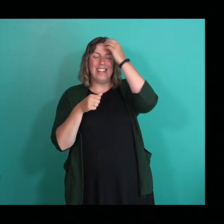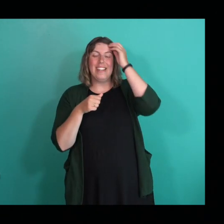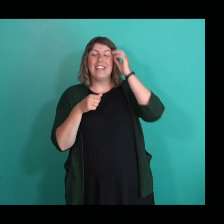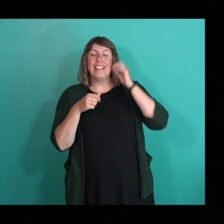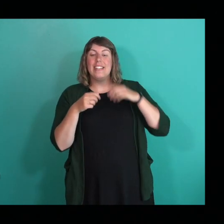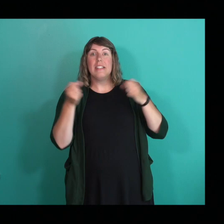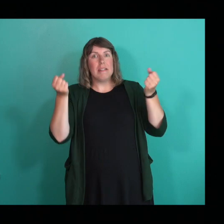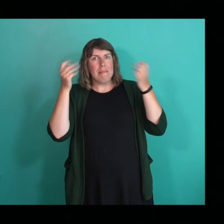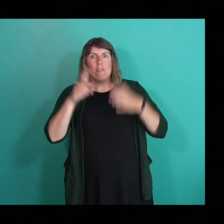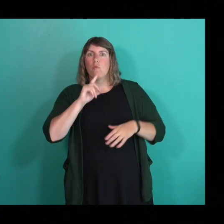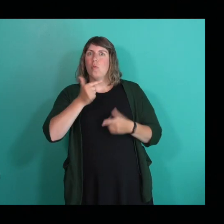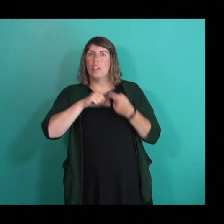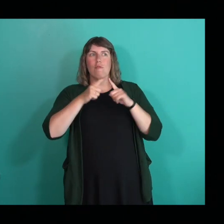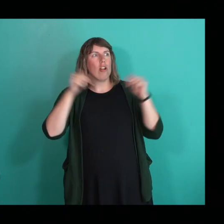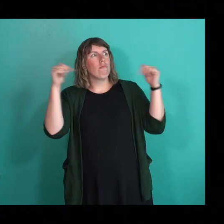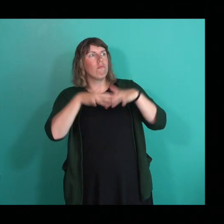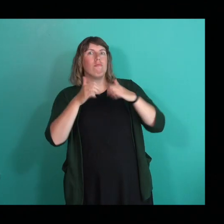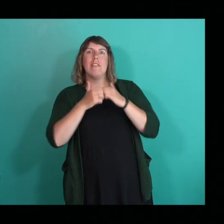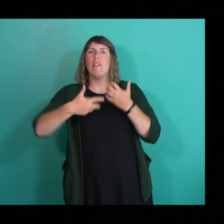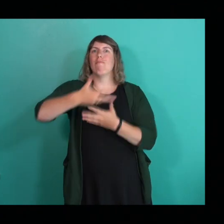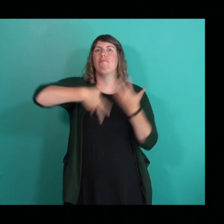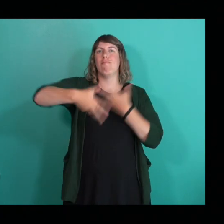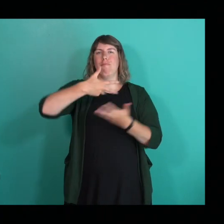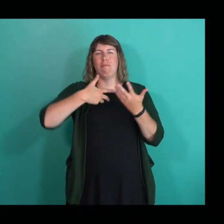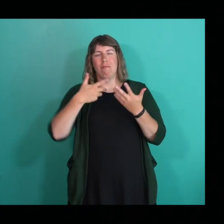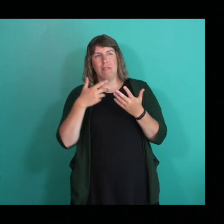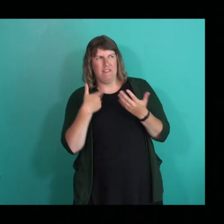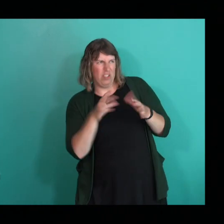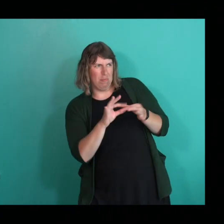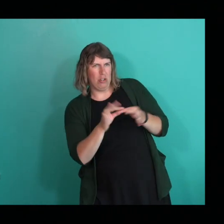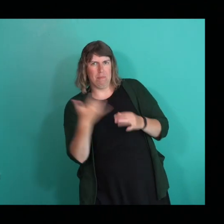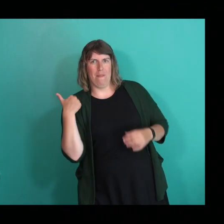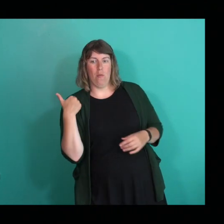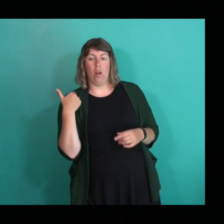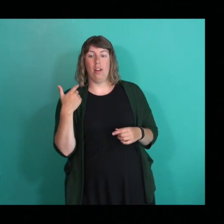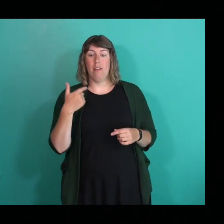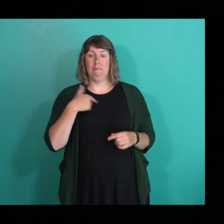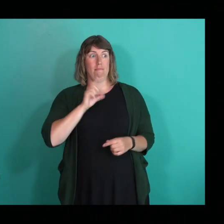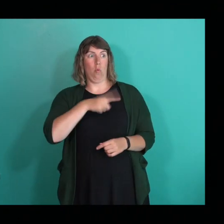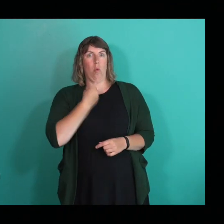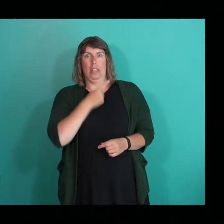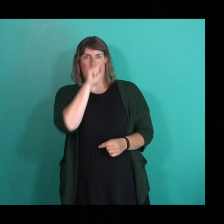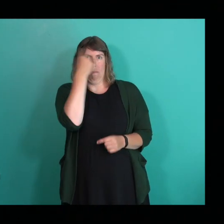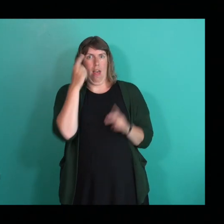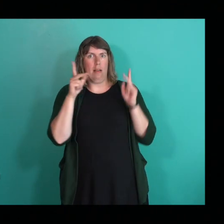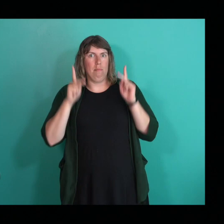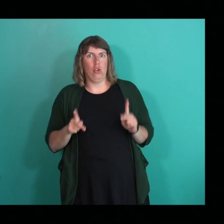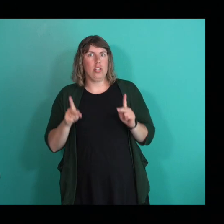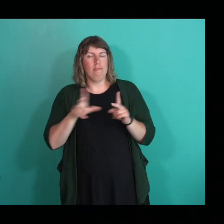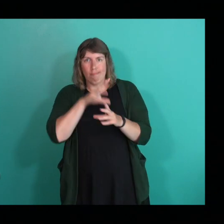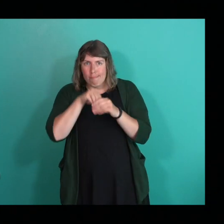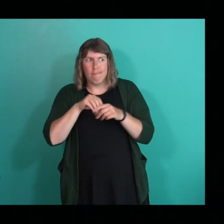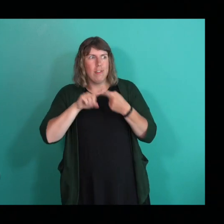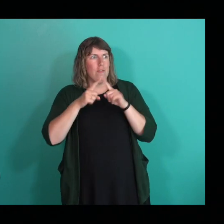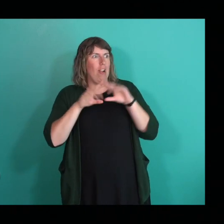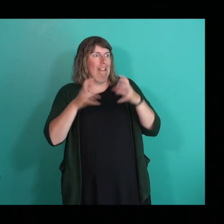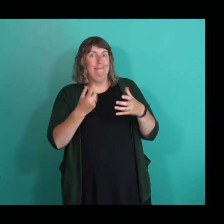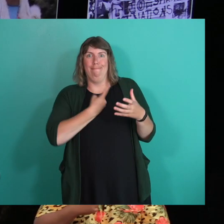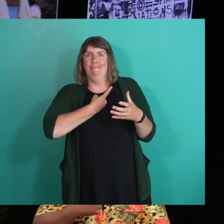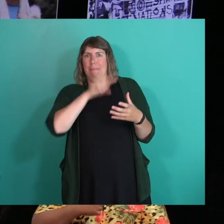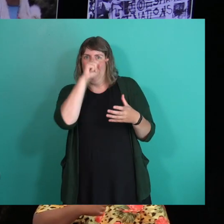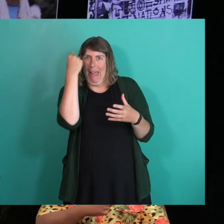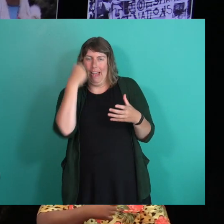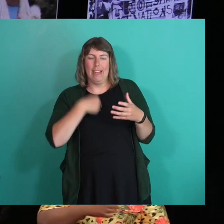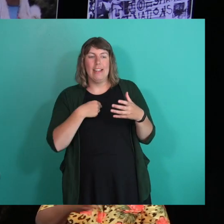many queer friends. And like I mentioned before, I was pretty much the only black person in my friends circle and